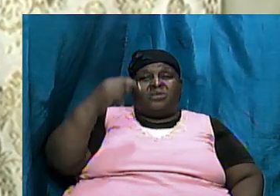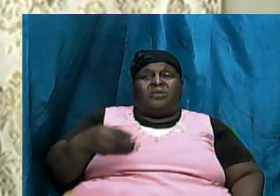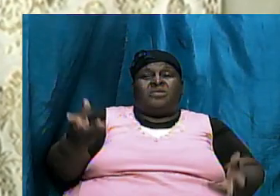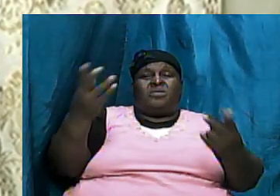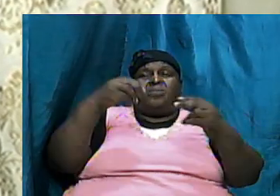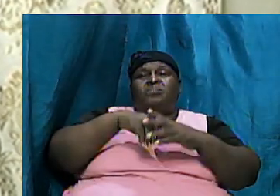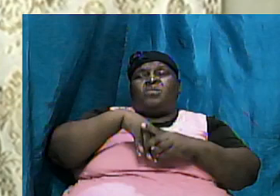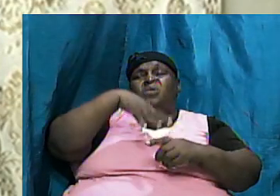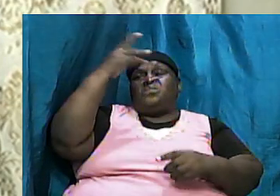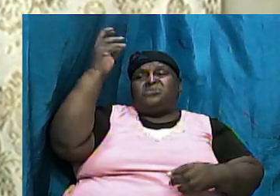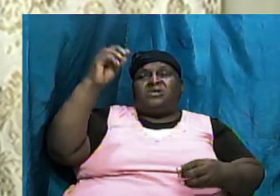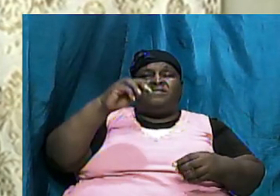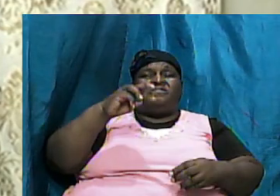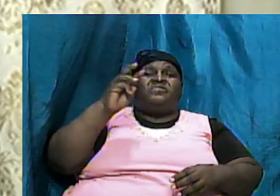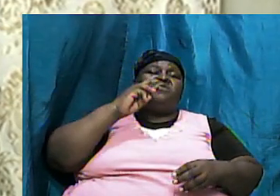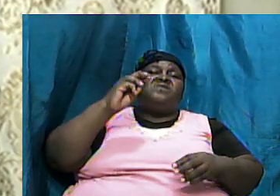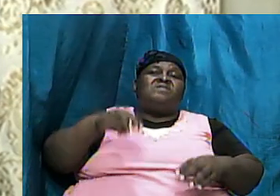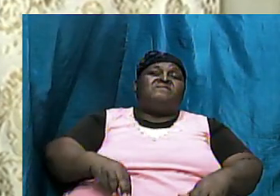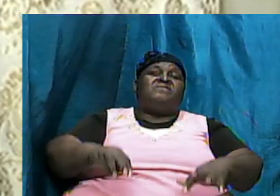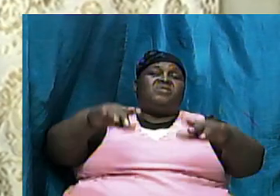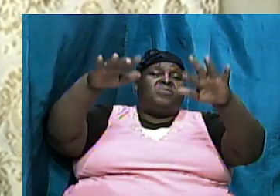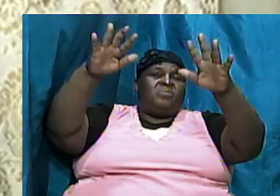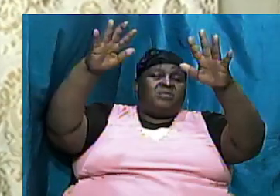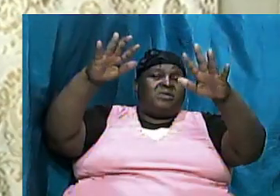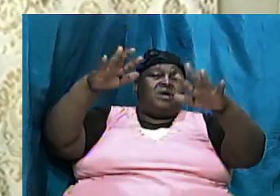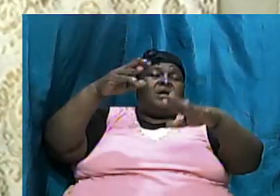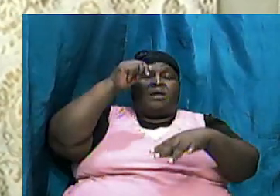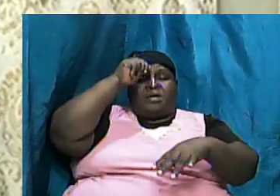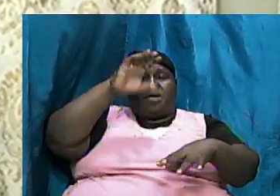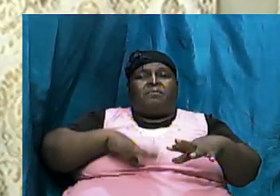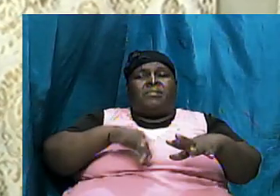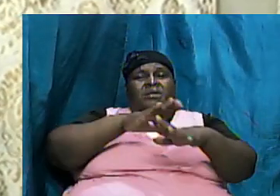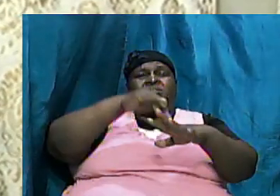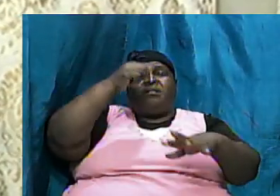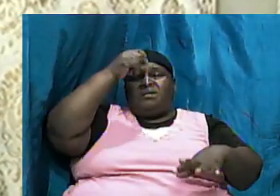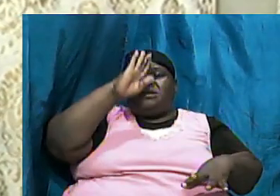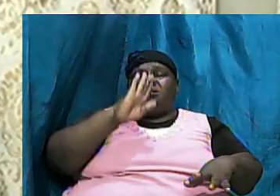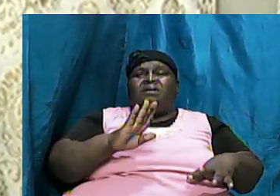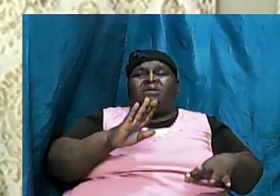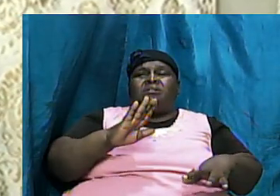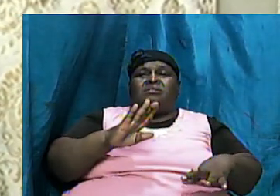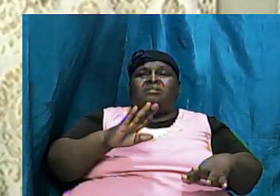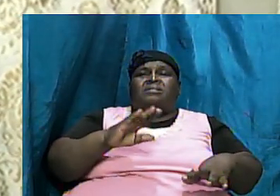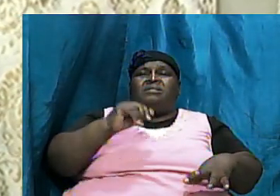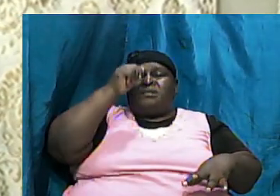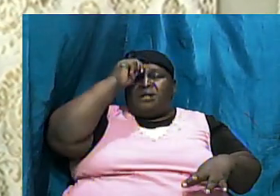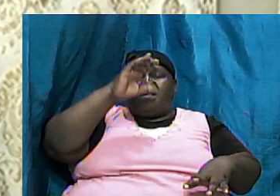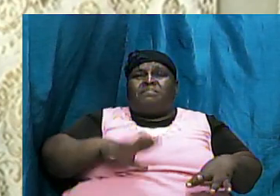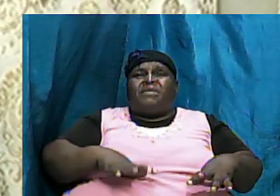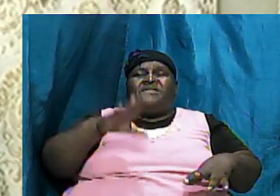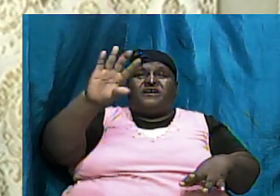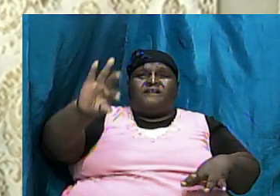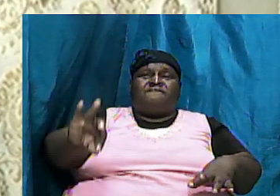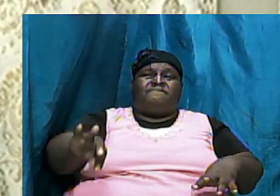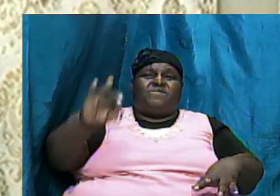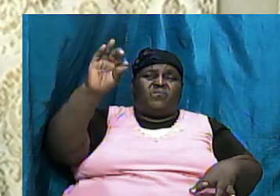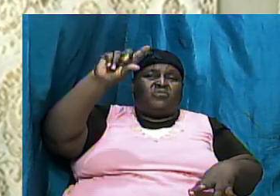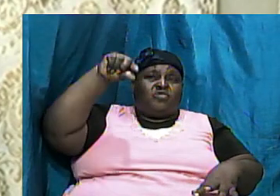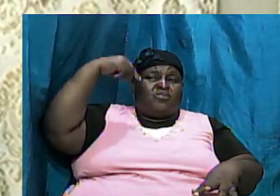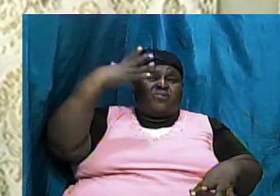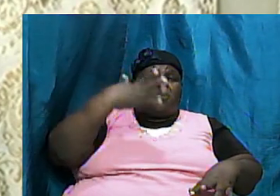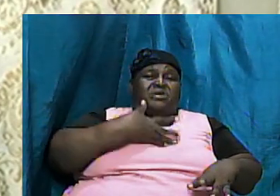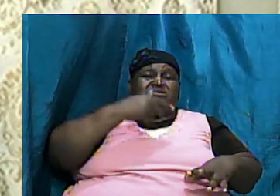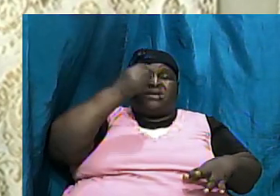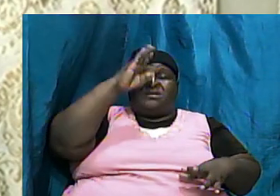out of the flood a man that called on God a man that found grace and God started over so to